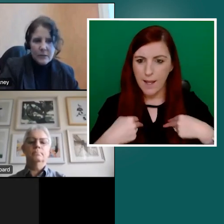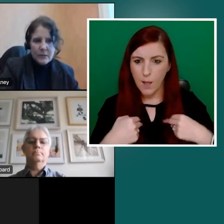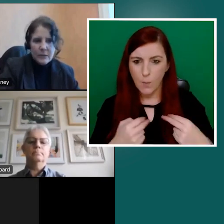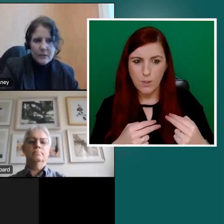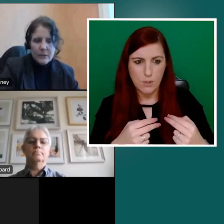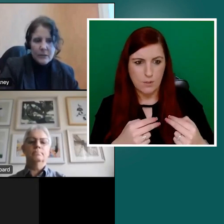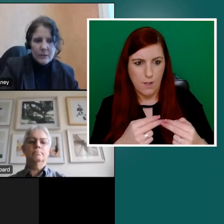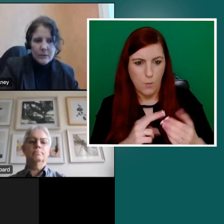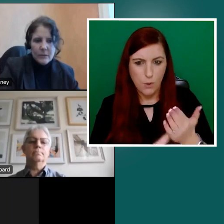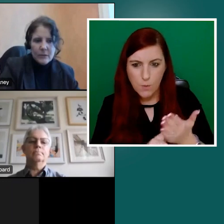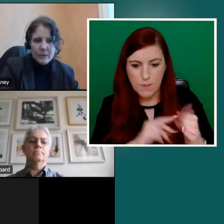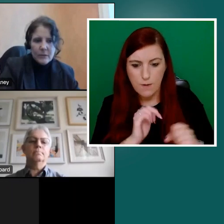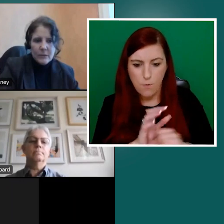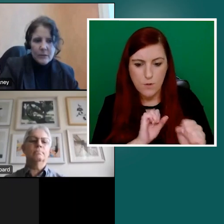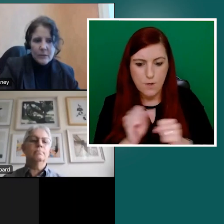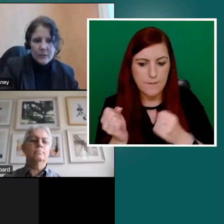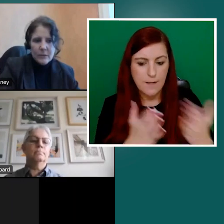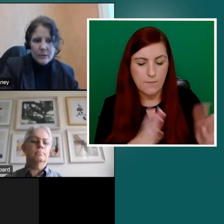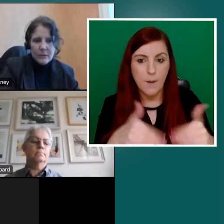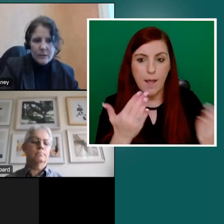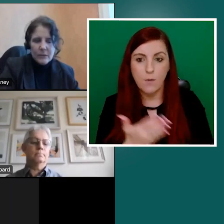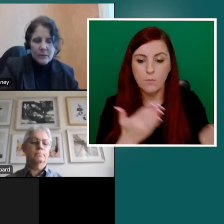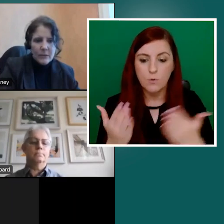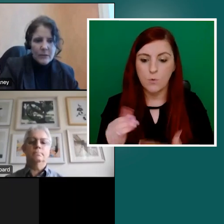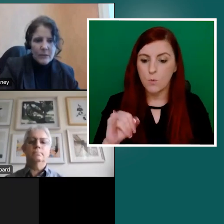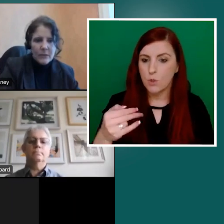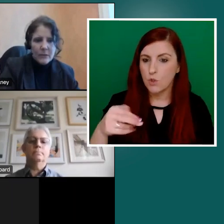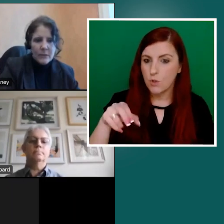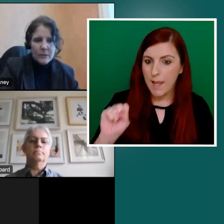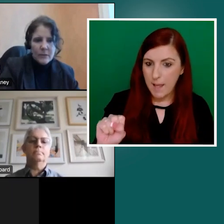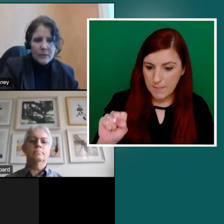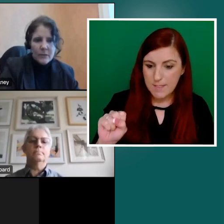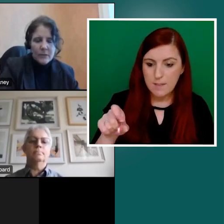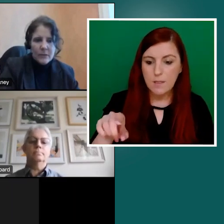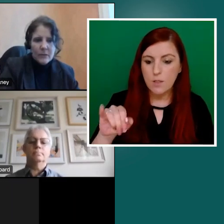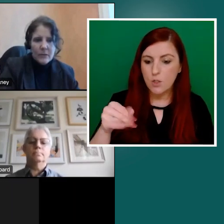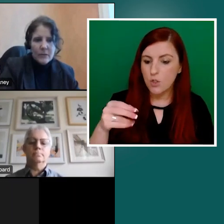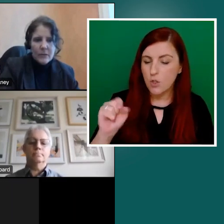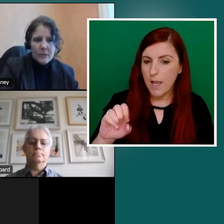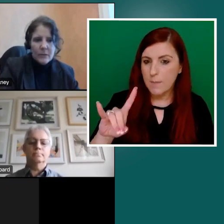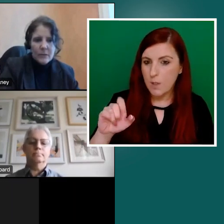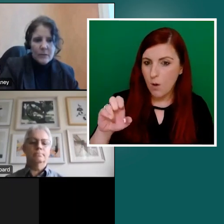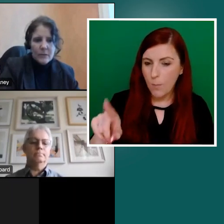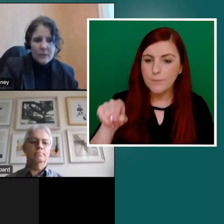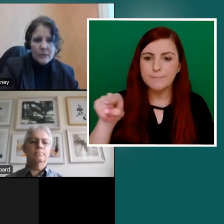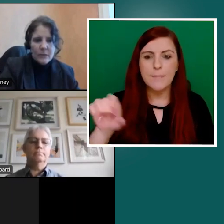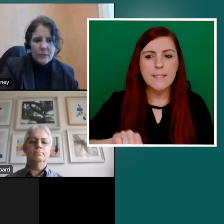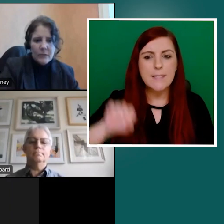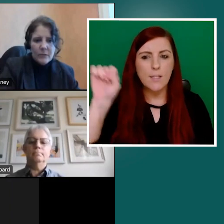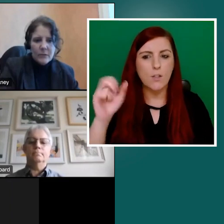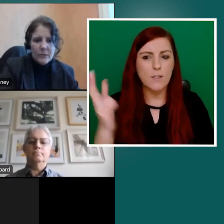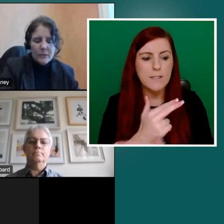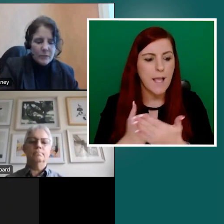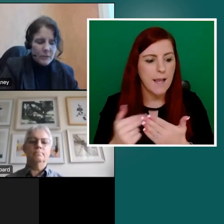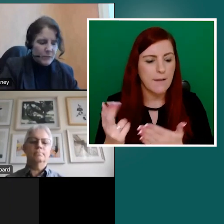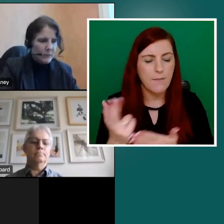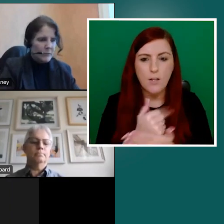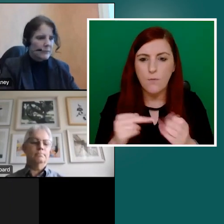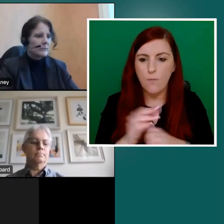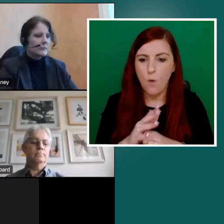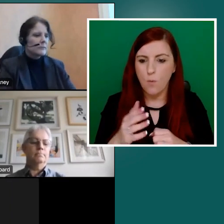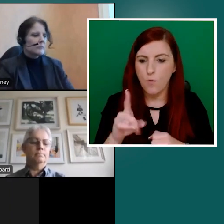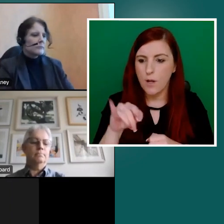service delivery. So we're now going to hear from James, as Aideen has mentioned. James Hubbard is Senior Design Advisor for Products and Services